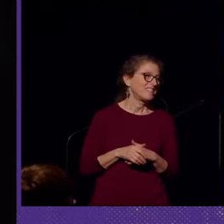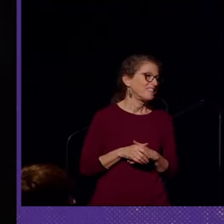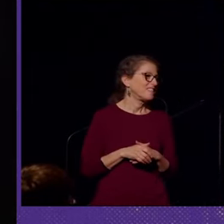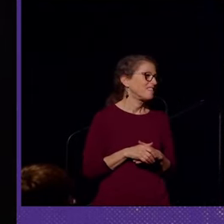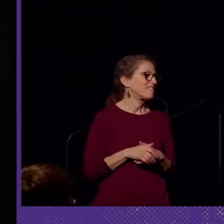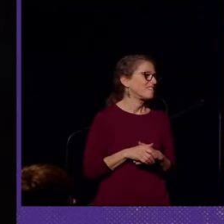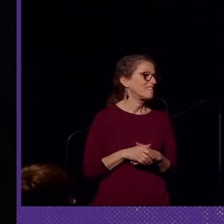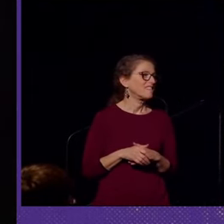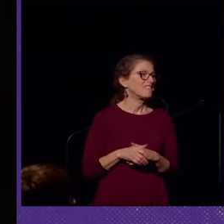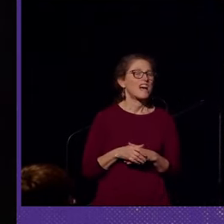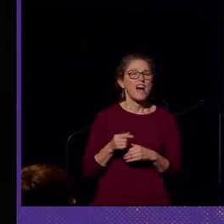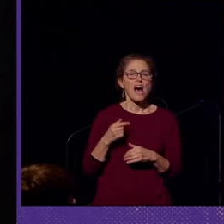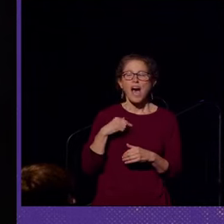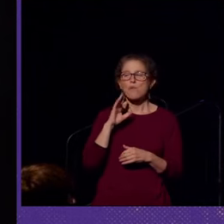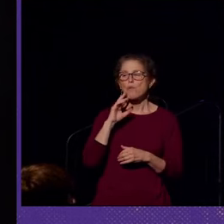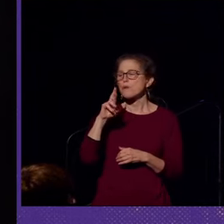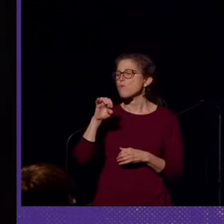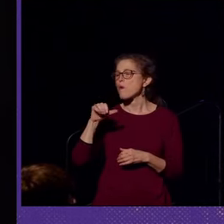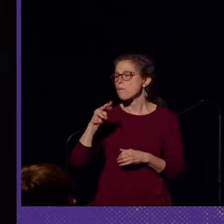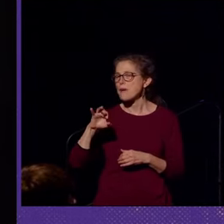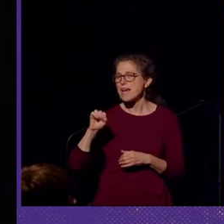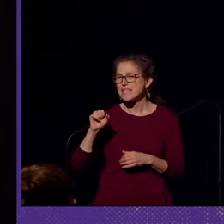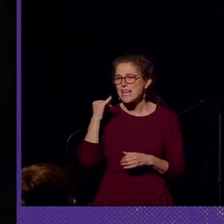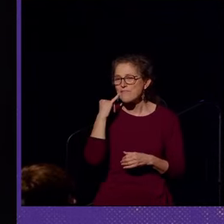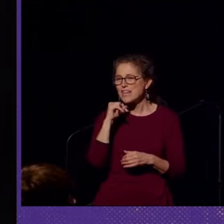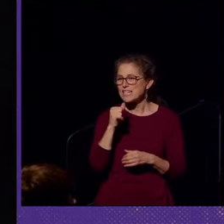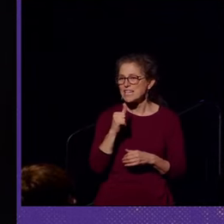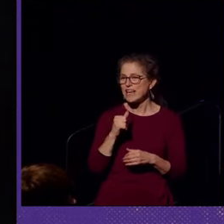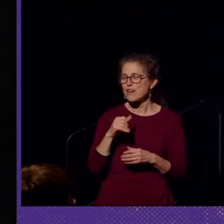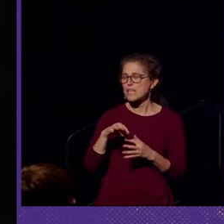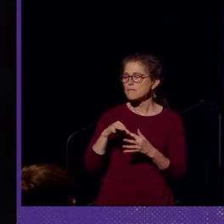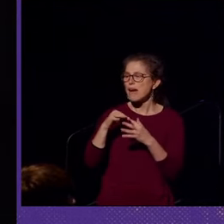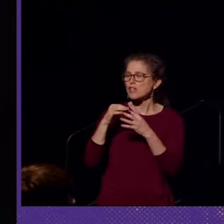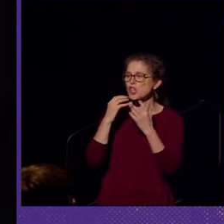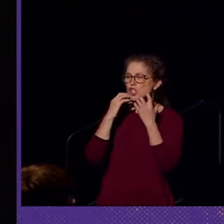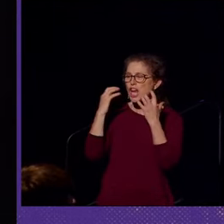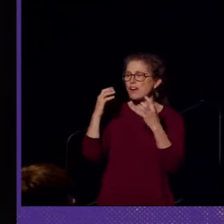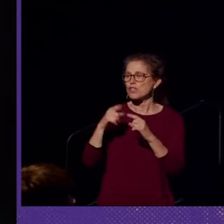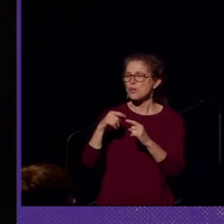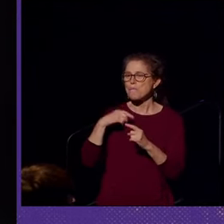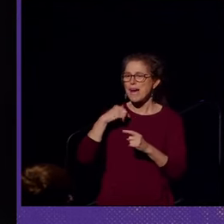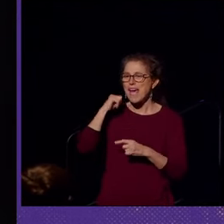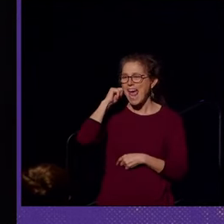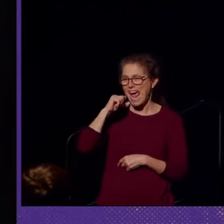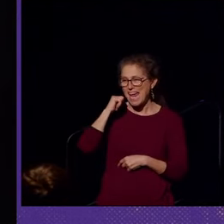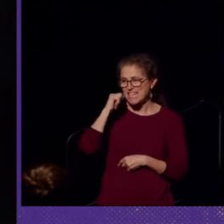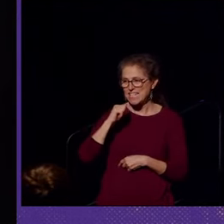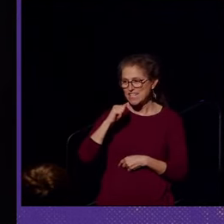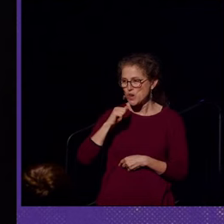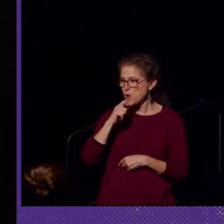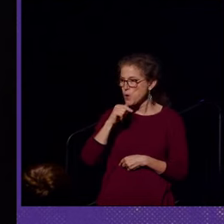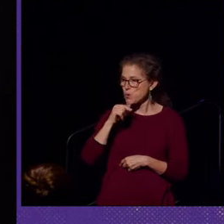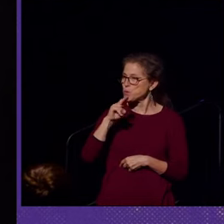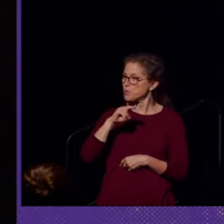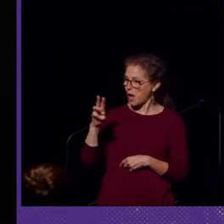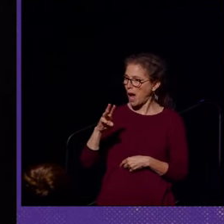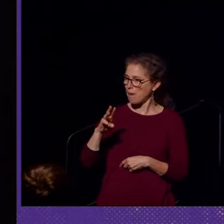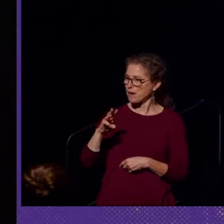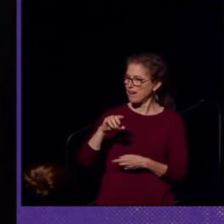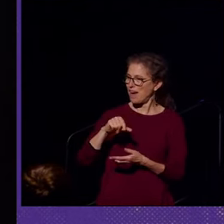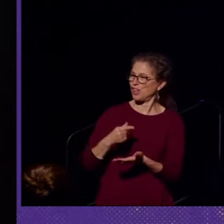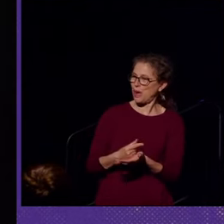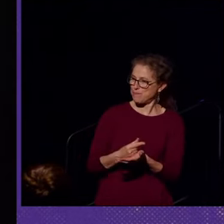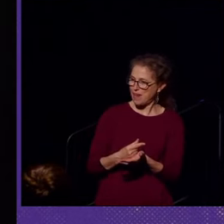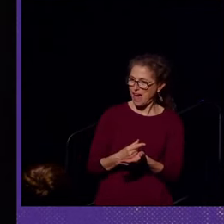I would be remiss if I didn't give a special shout out to my aunt Pooja, who is a UW alumni